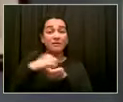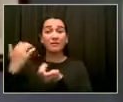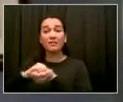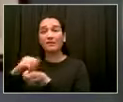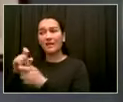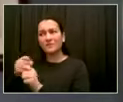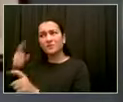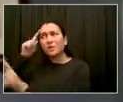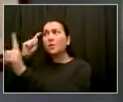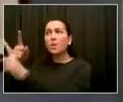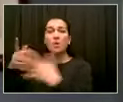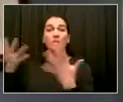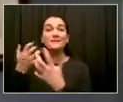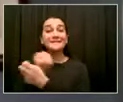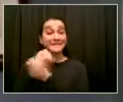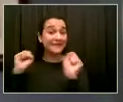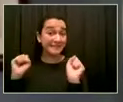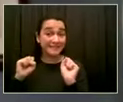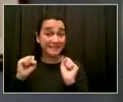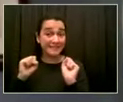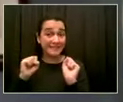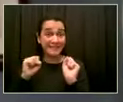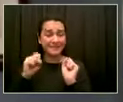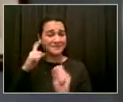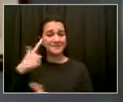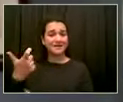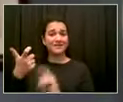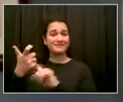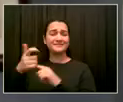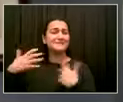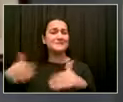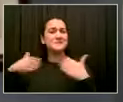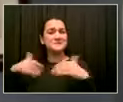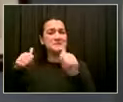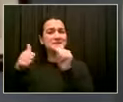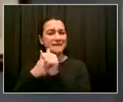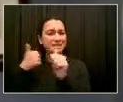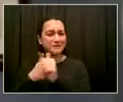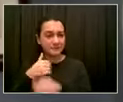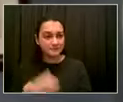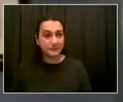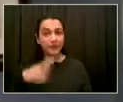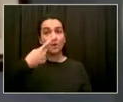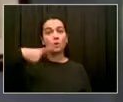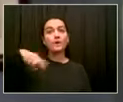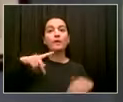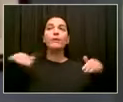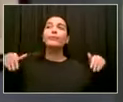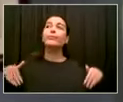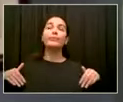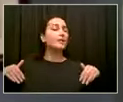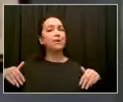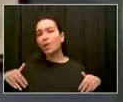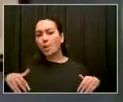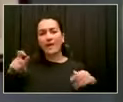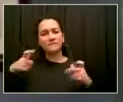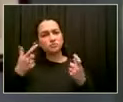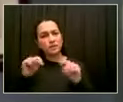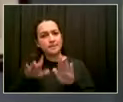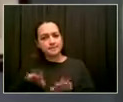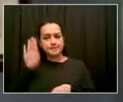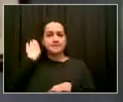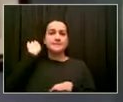this is a step towards what I hope will be and will provide for much safer streets for us all. So, Mr. Mayor,